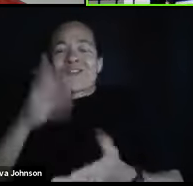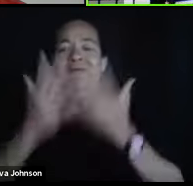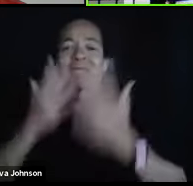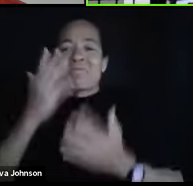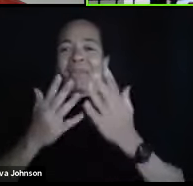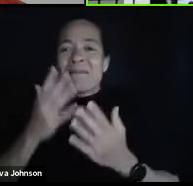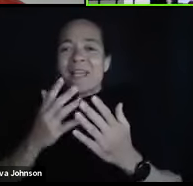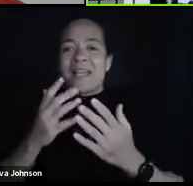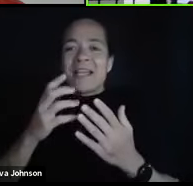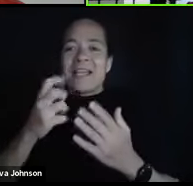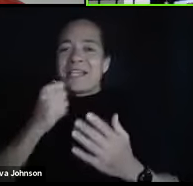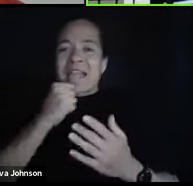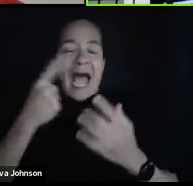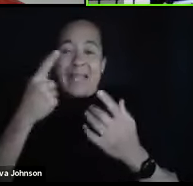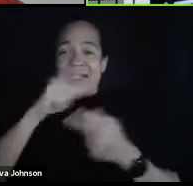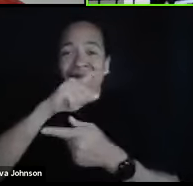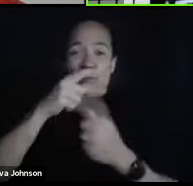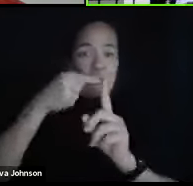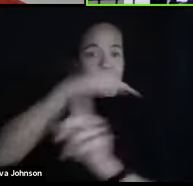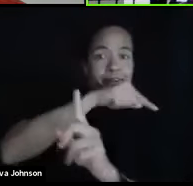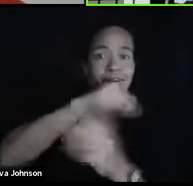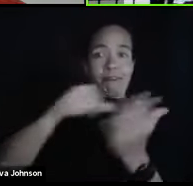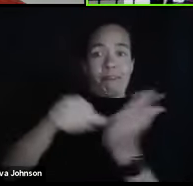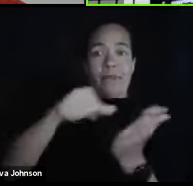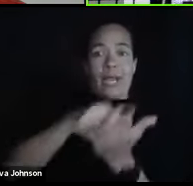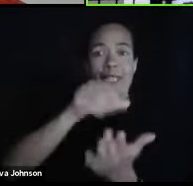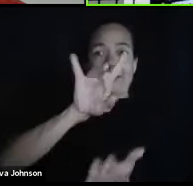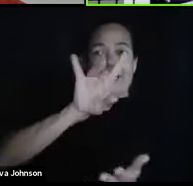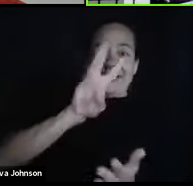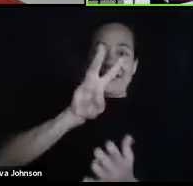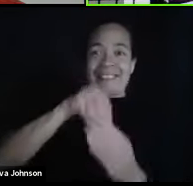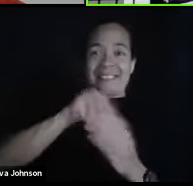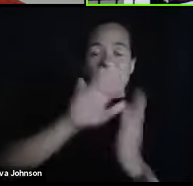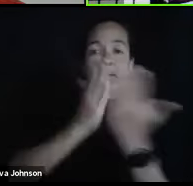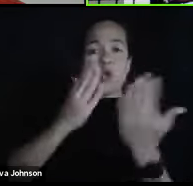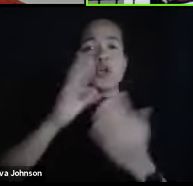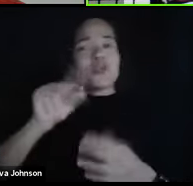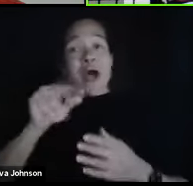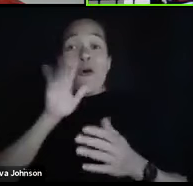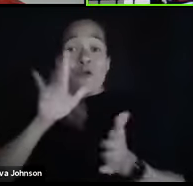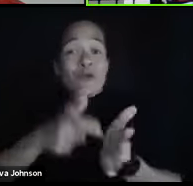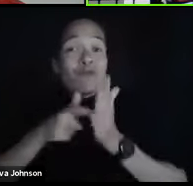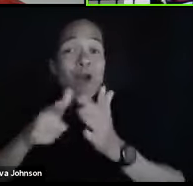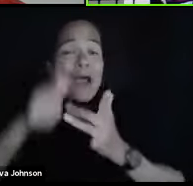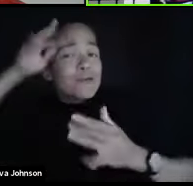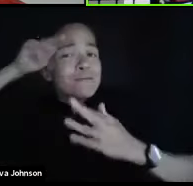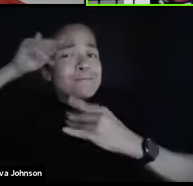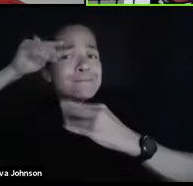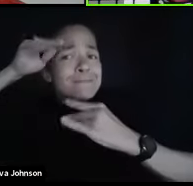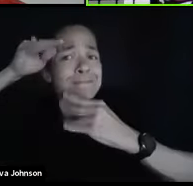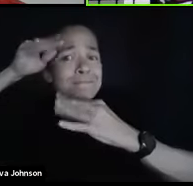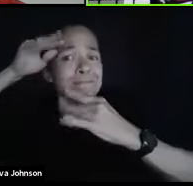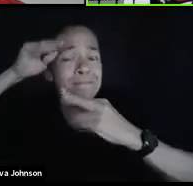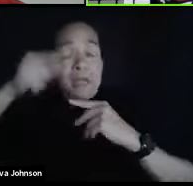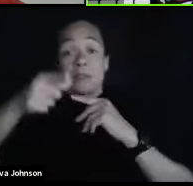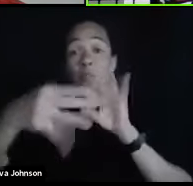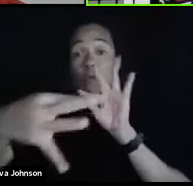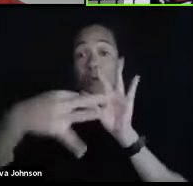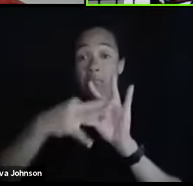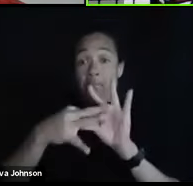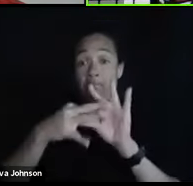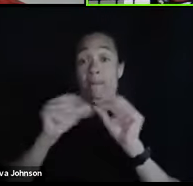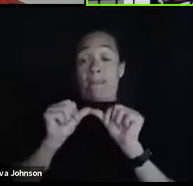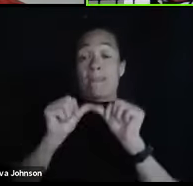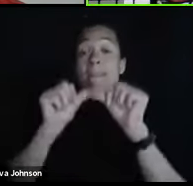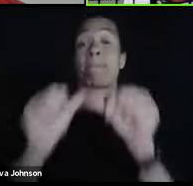page 86, you know, in the textbook. I want you to think about that. So staying engaged means staying